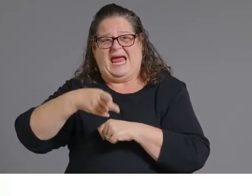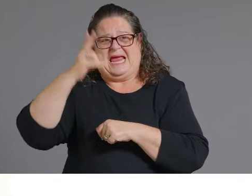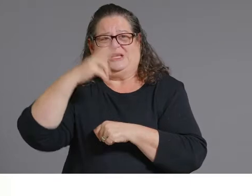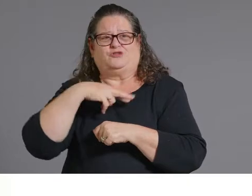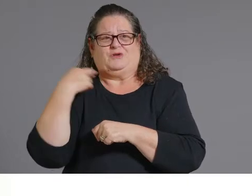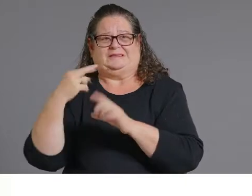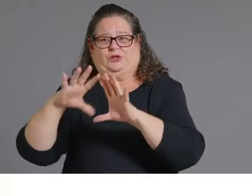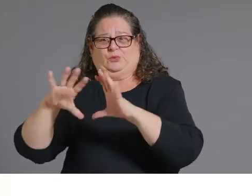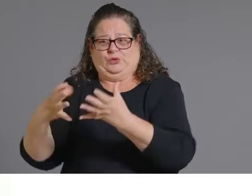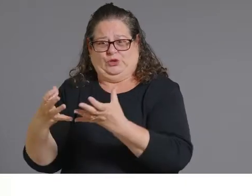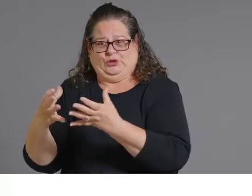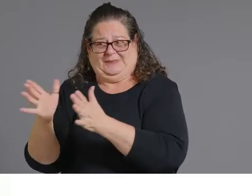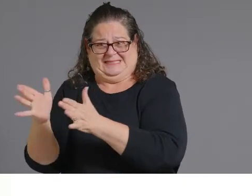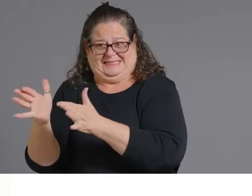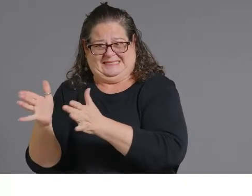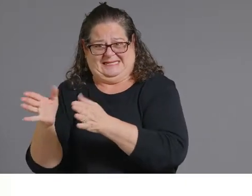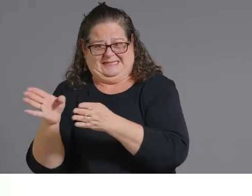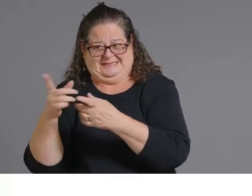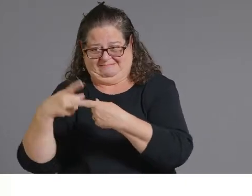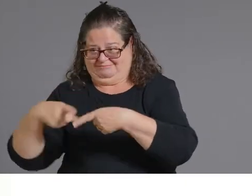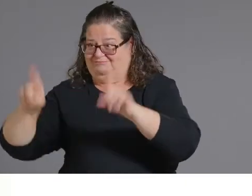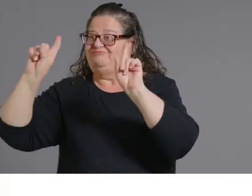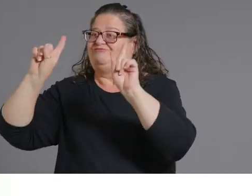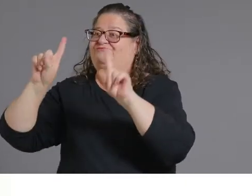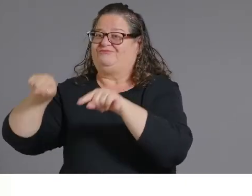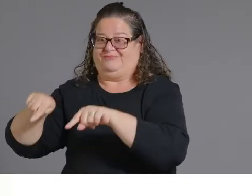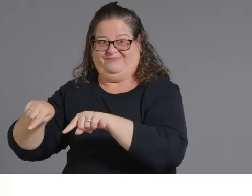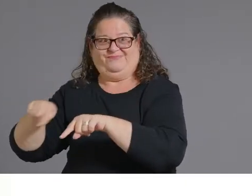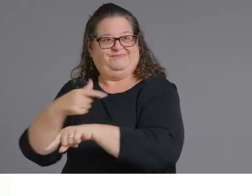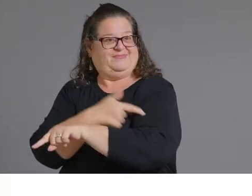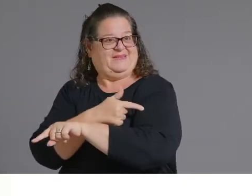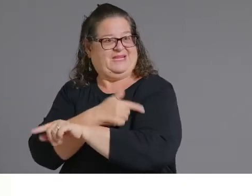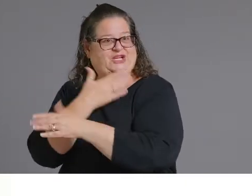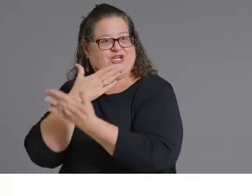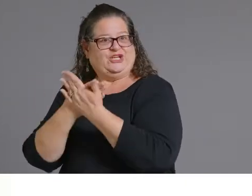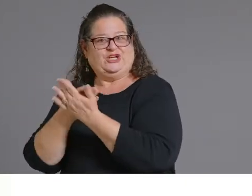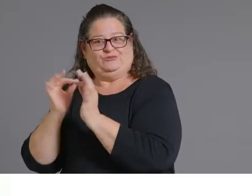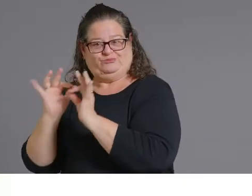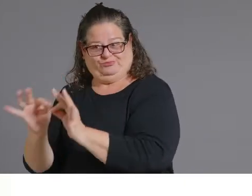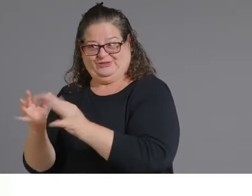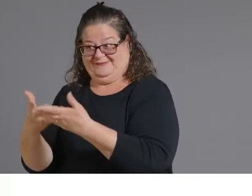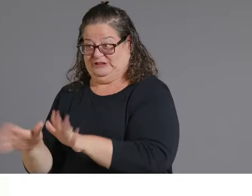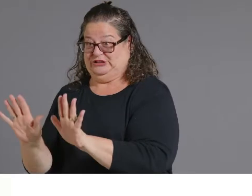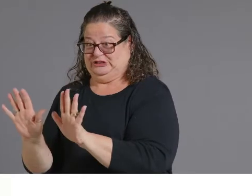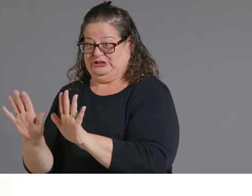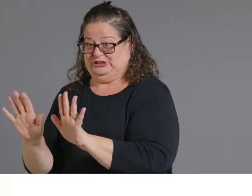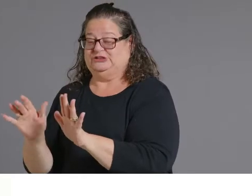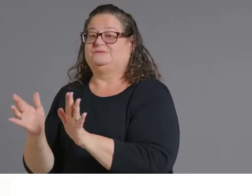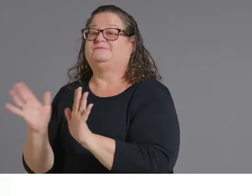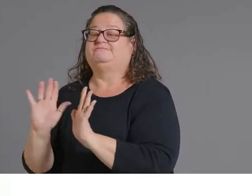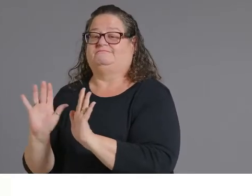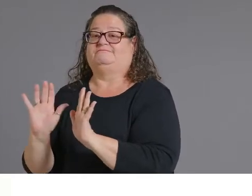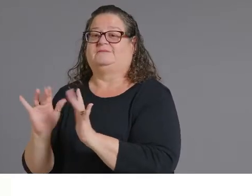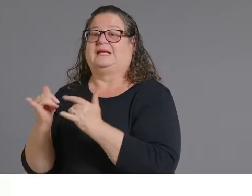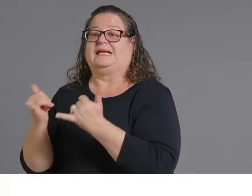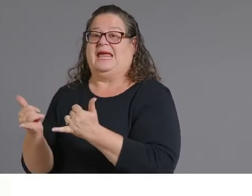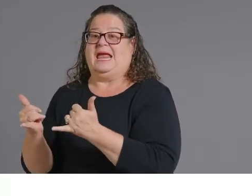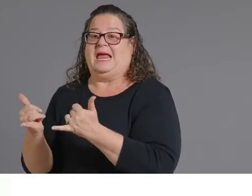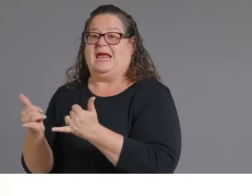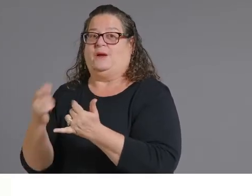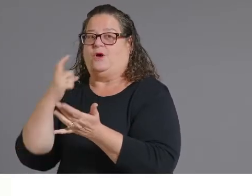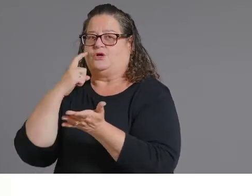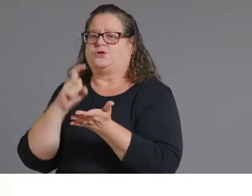and as we've been successful in vaccinating a large portion of our elderly population in arizona what we're starting to see